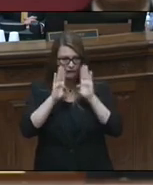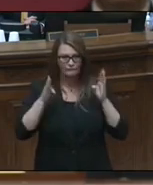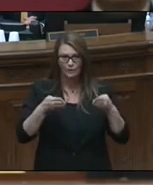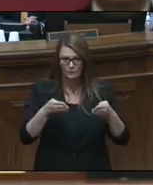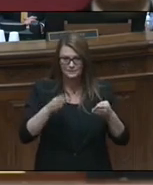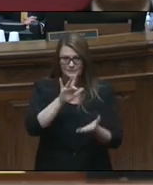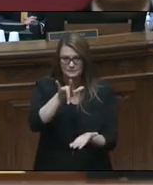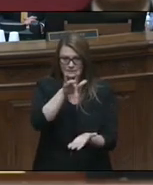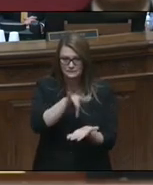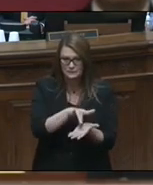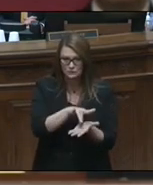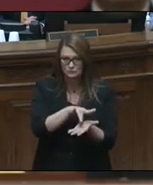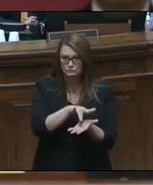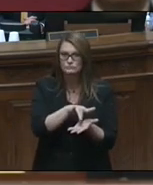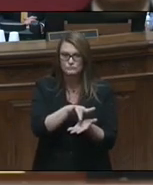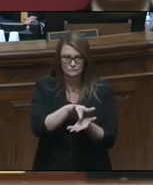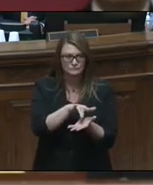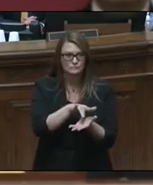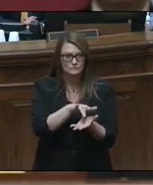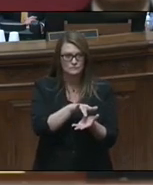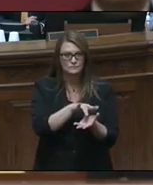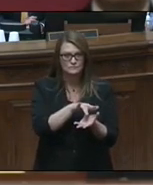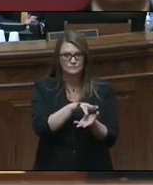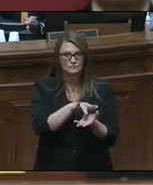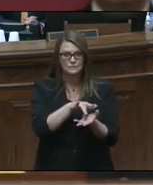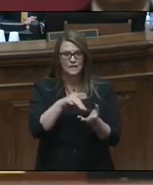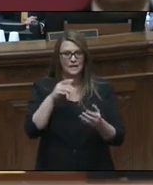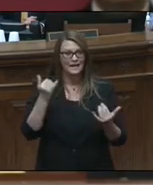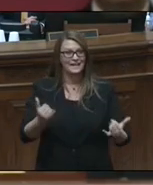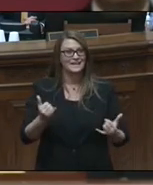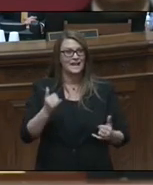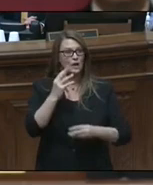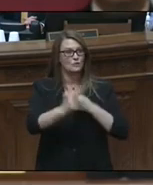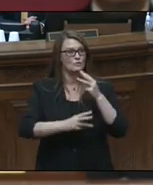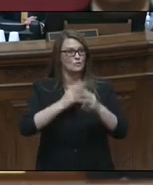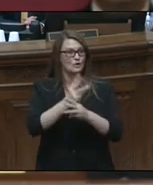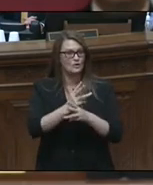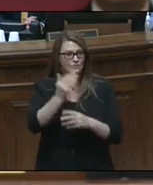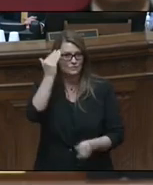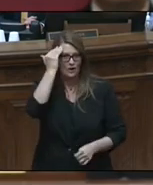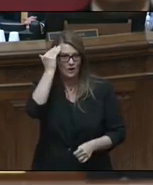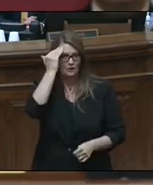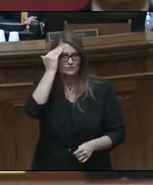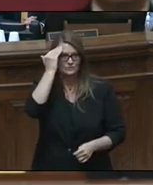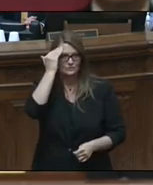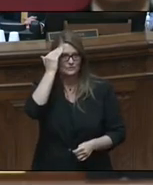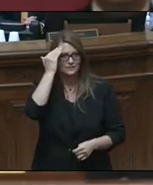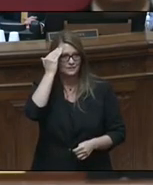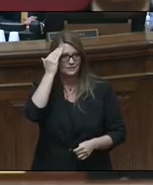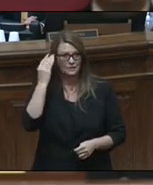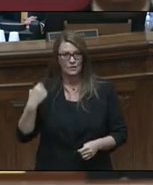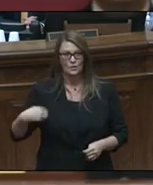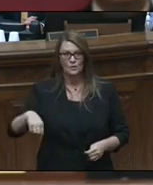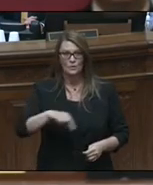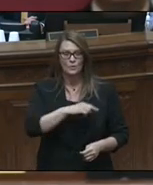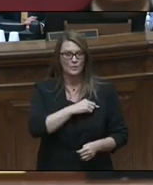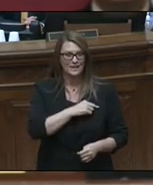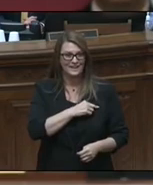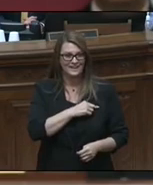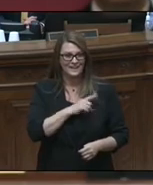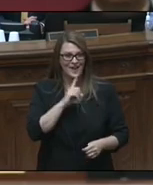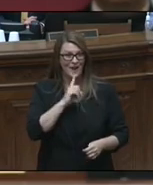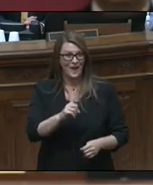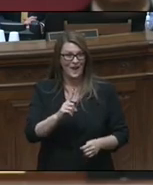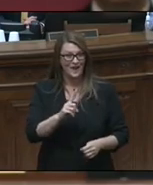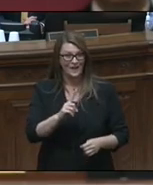and did so and the world began to know that we are that diamond in the